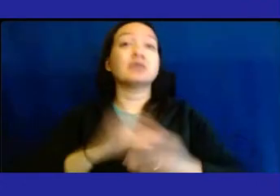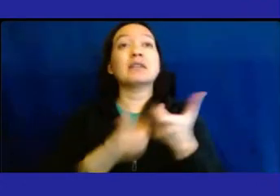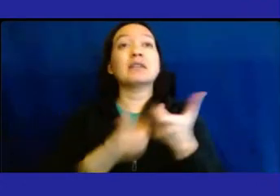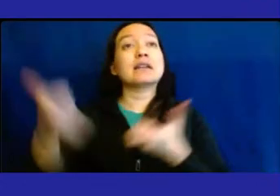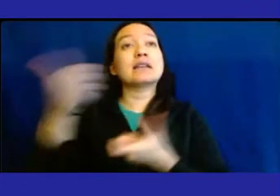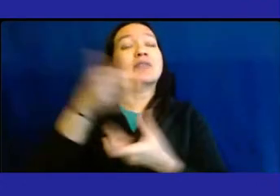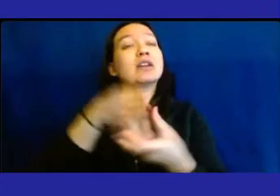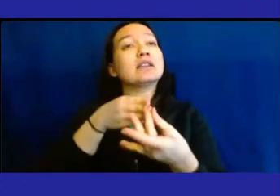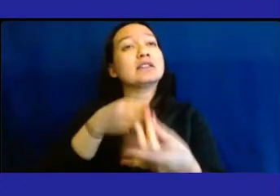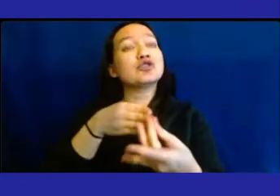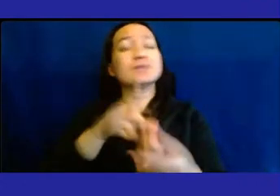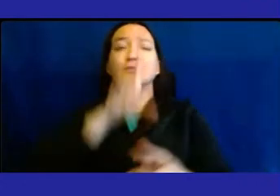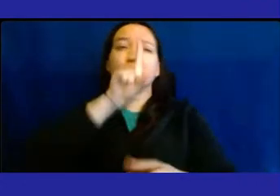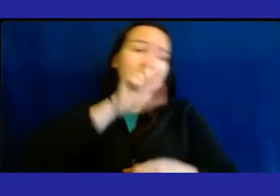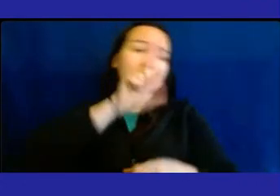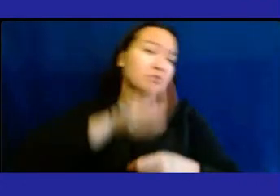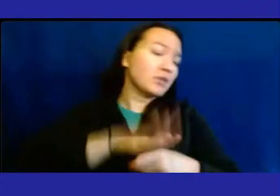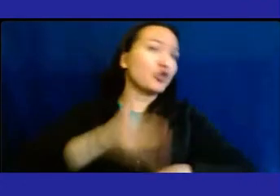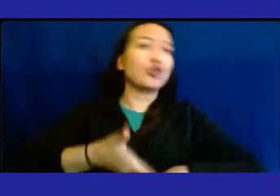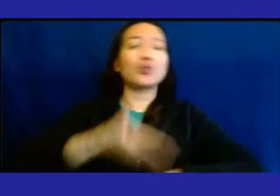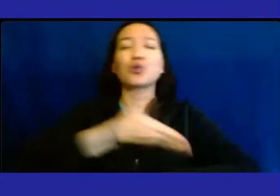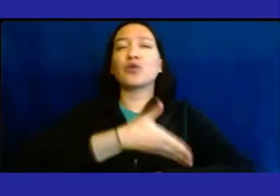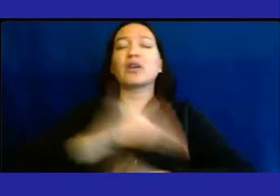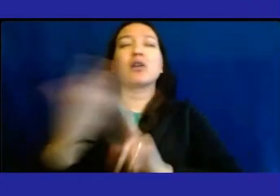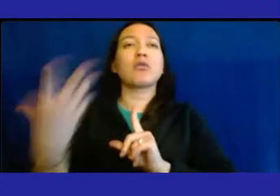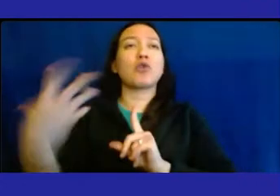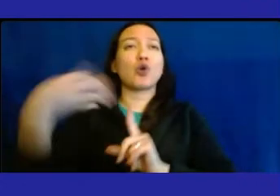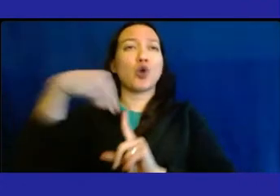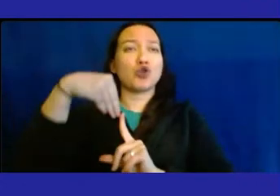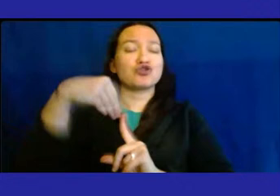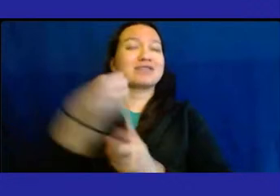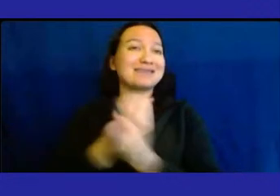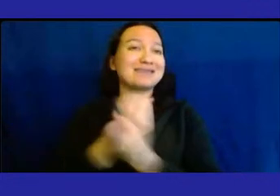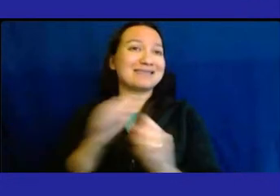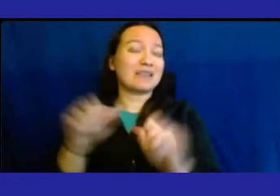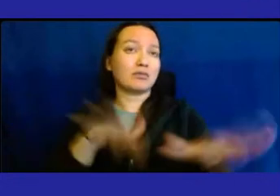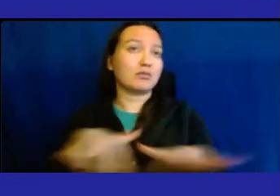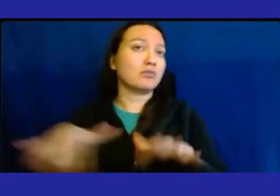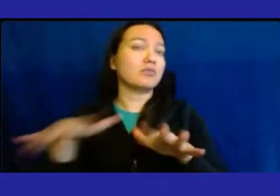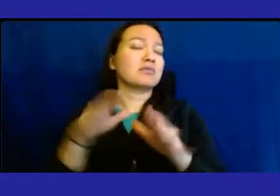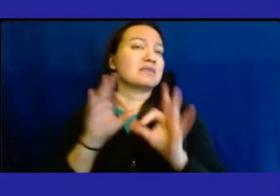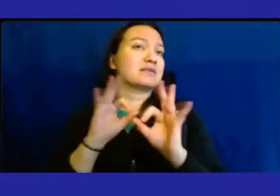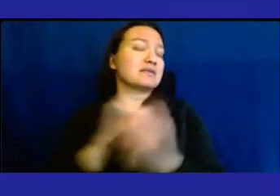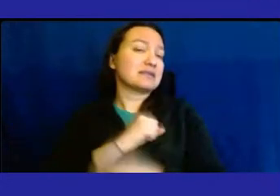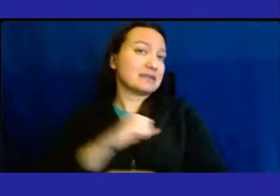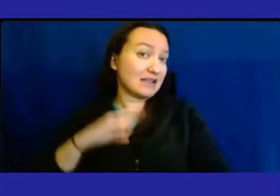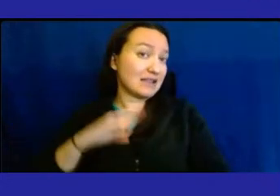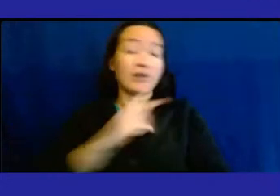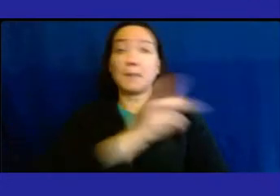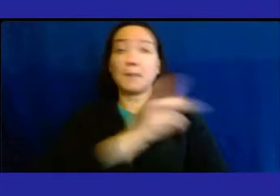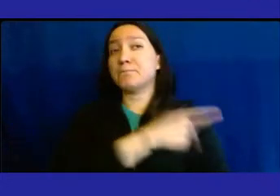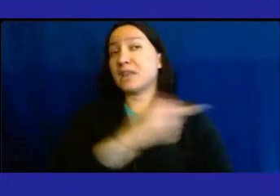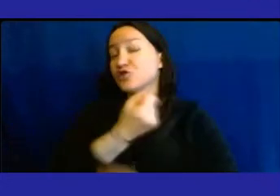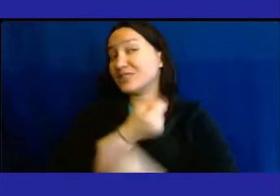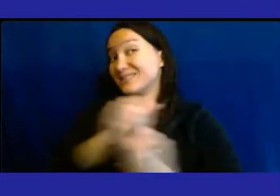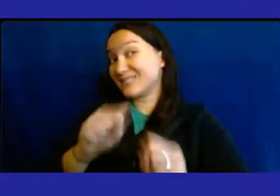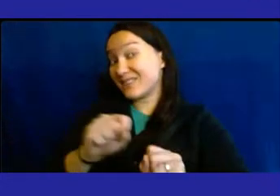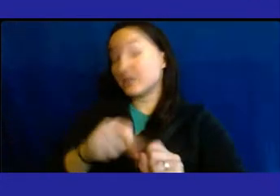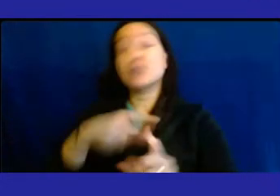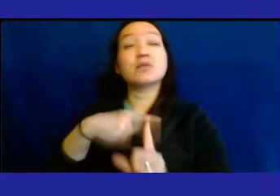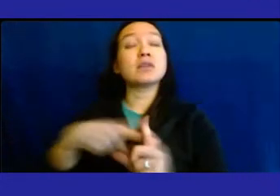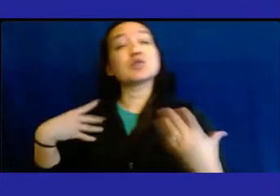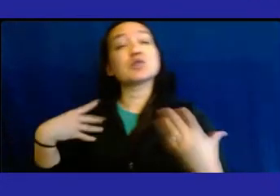is committed to improving the culture of safety amongst staff. Patient safety, in collaboration with wellness,